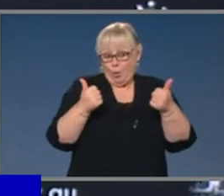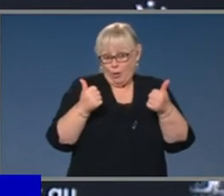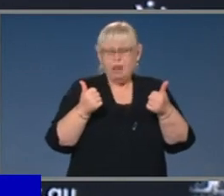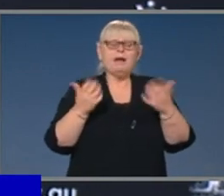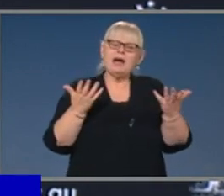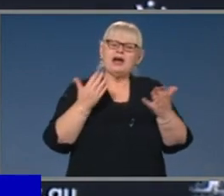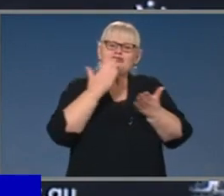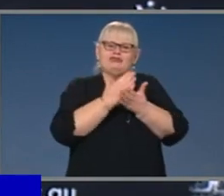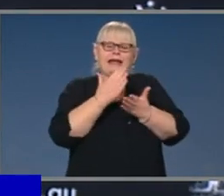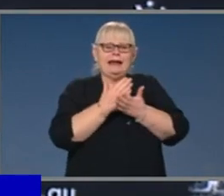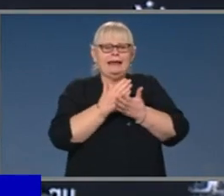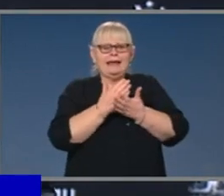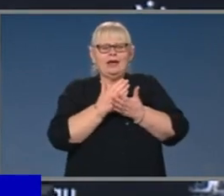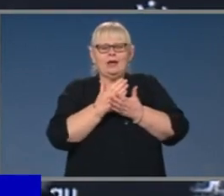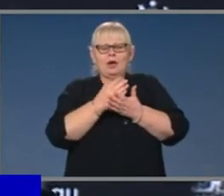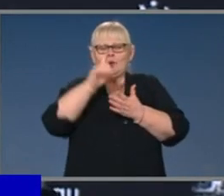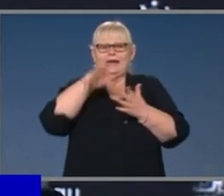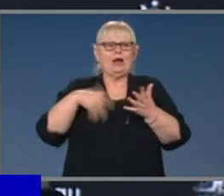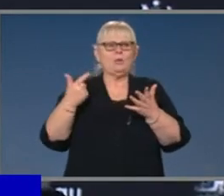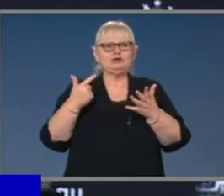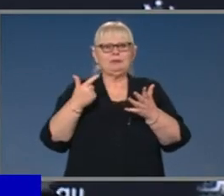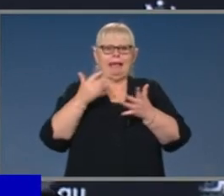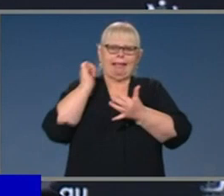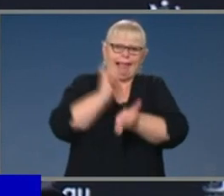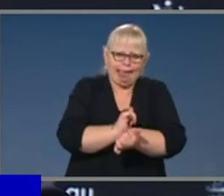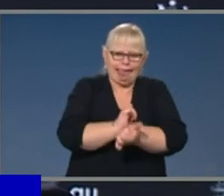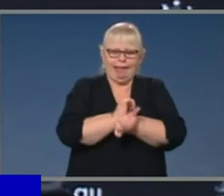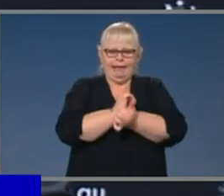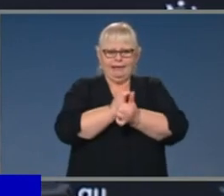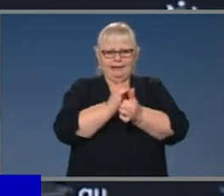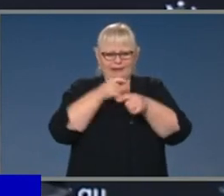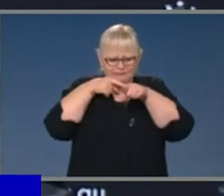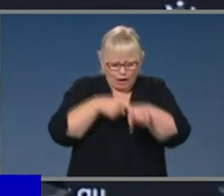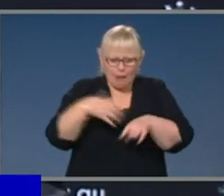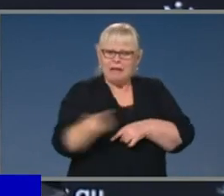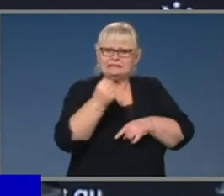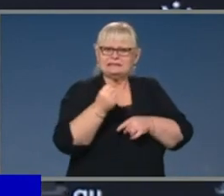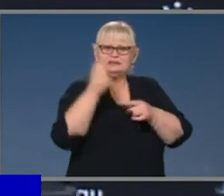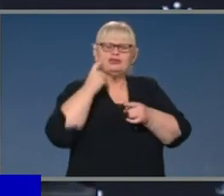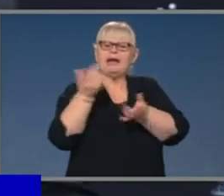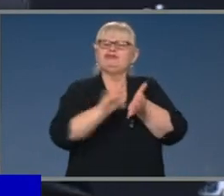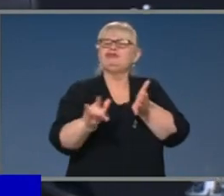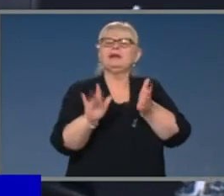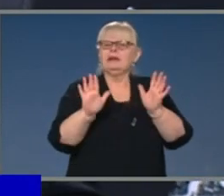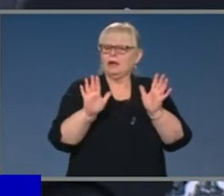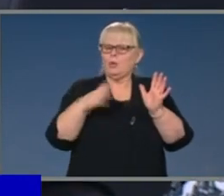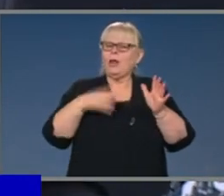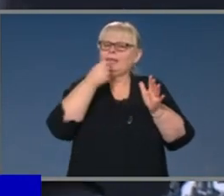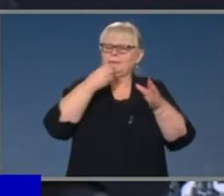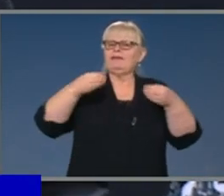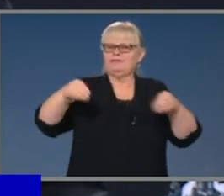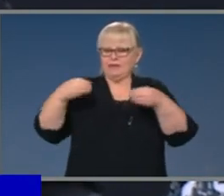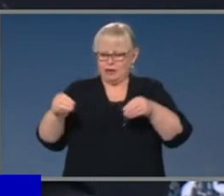not going to have our policies trapped by the goal of eradication. And it's important to note that there being cases